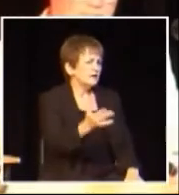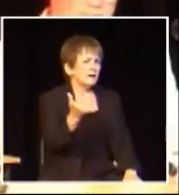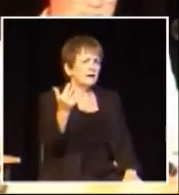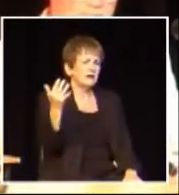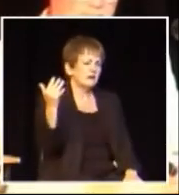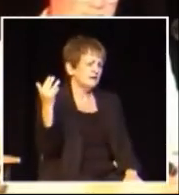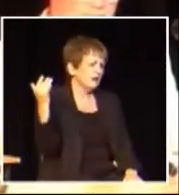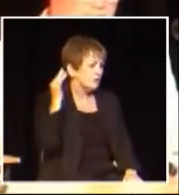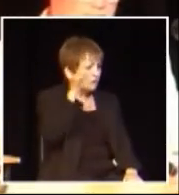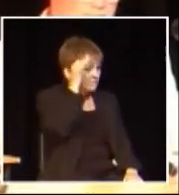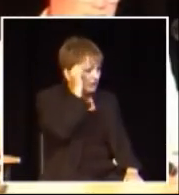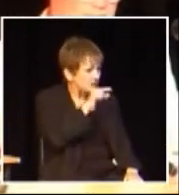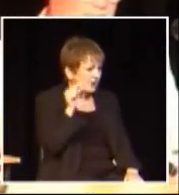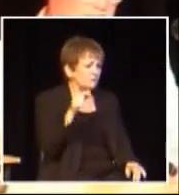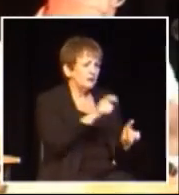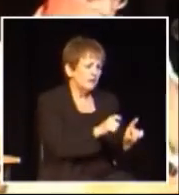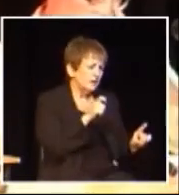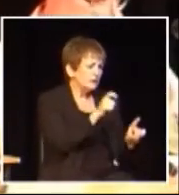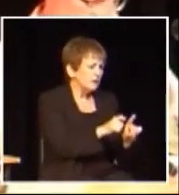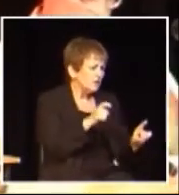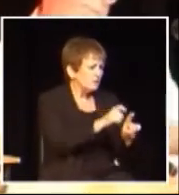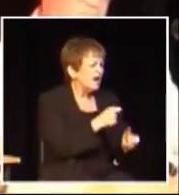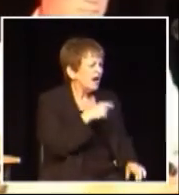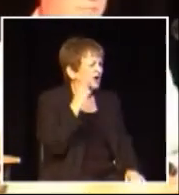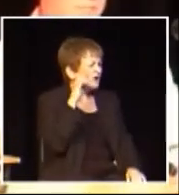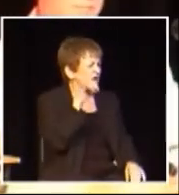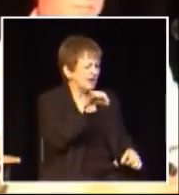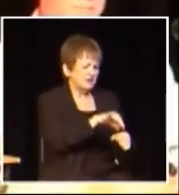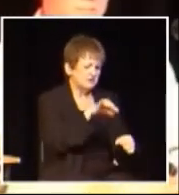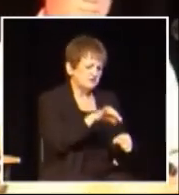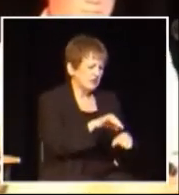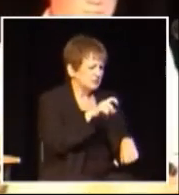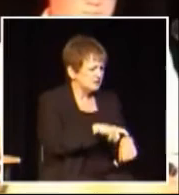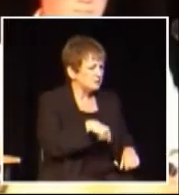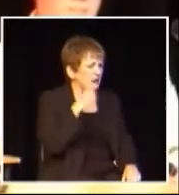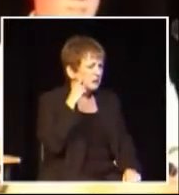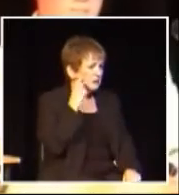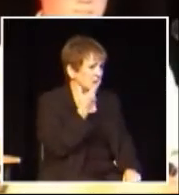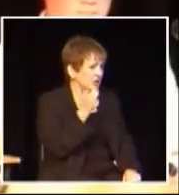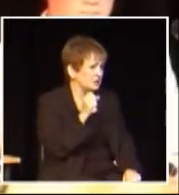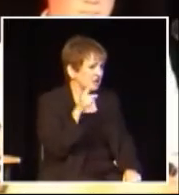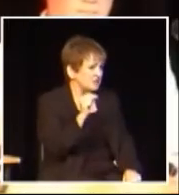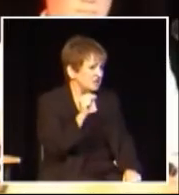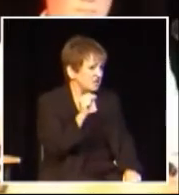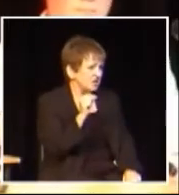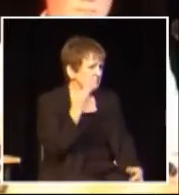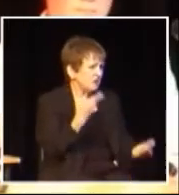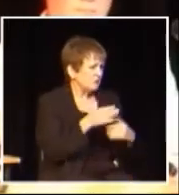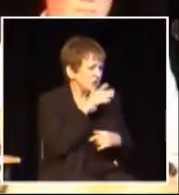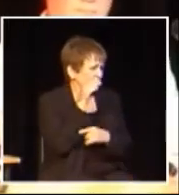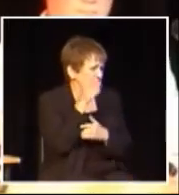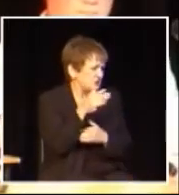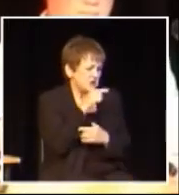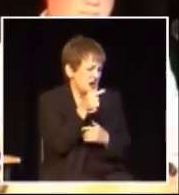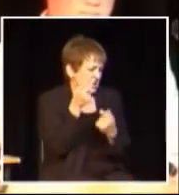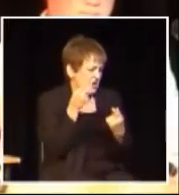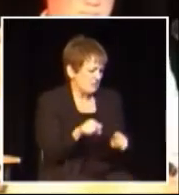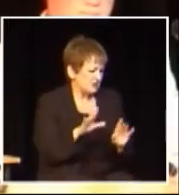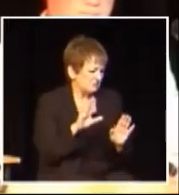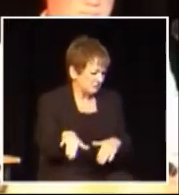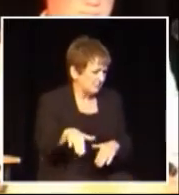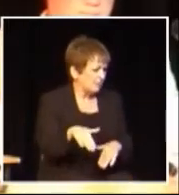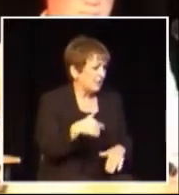But that's how it started. So I wasn't really too worried when I heard during the election that HST was not up for